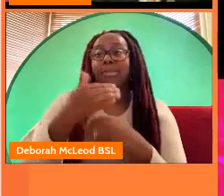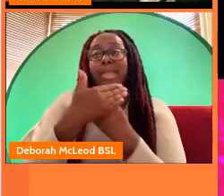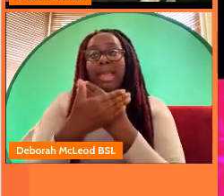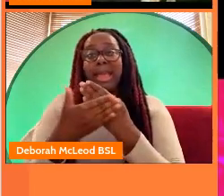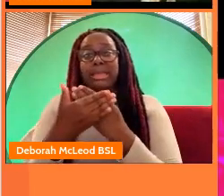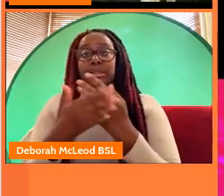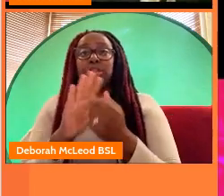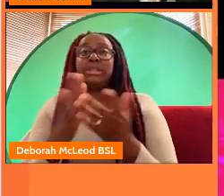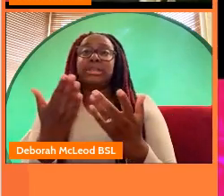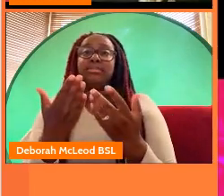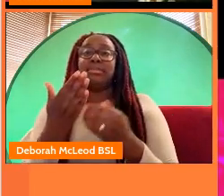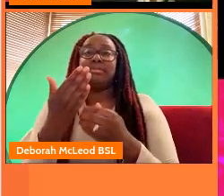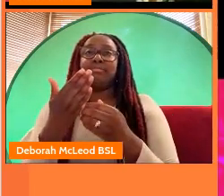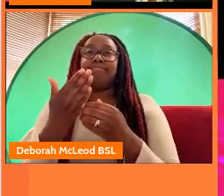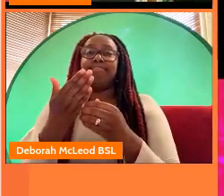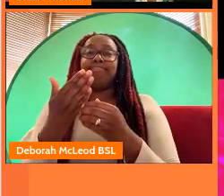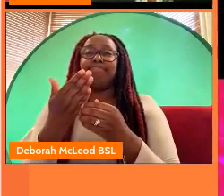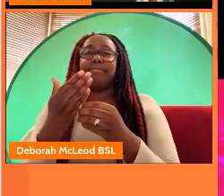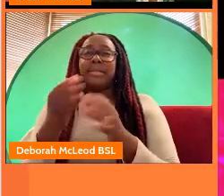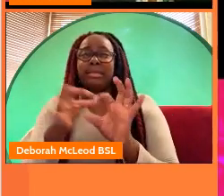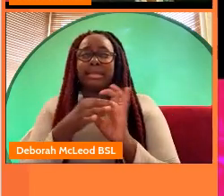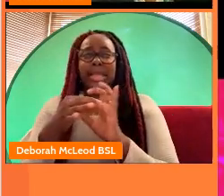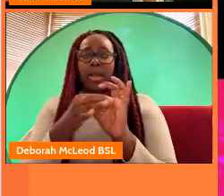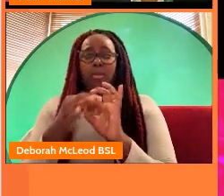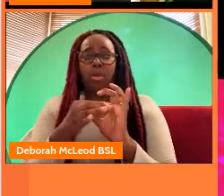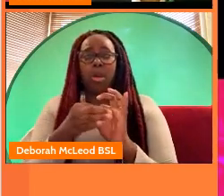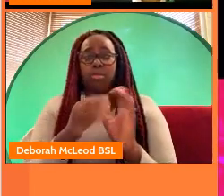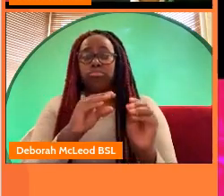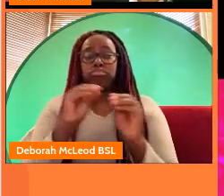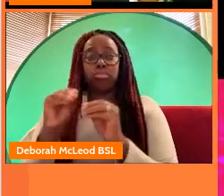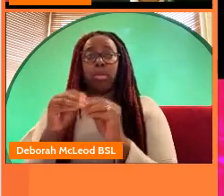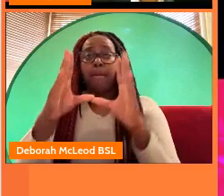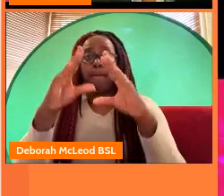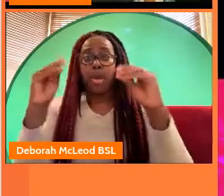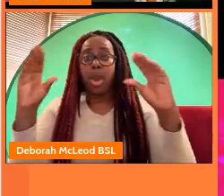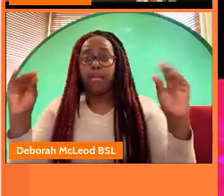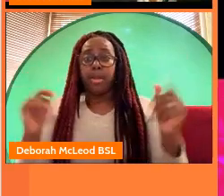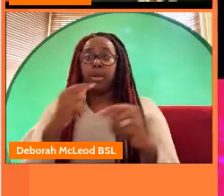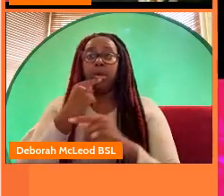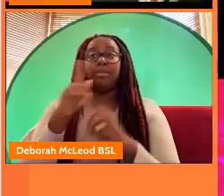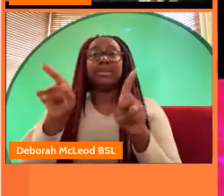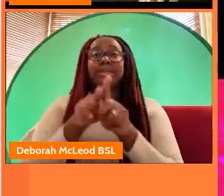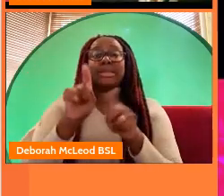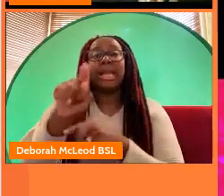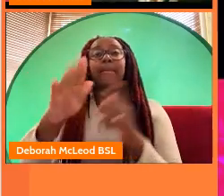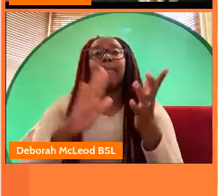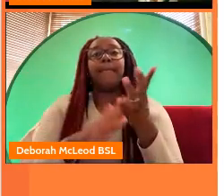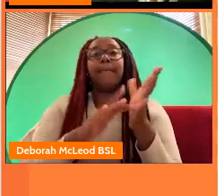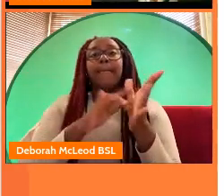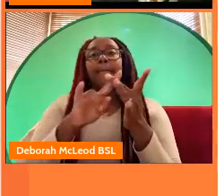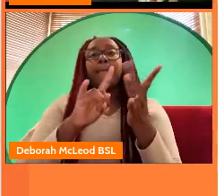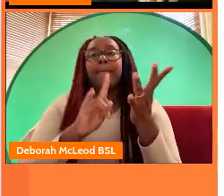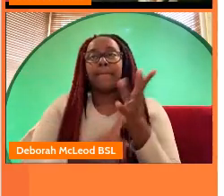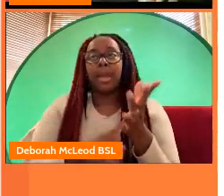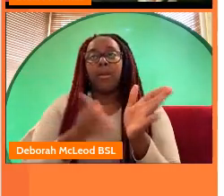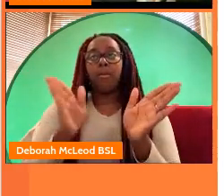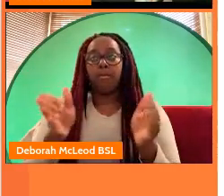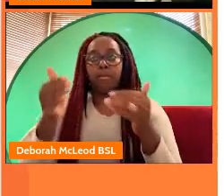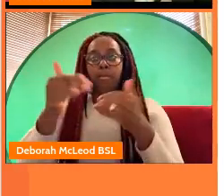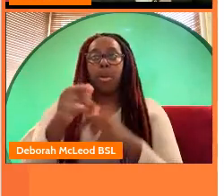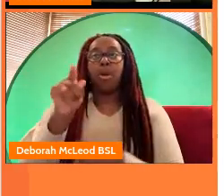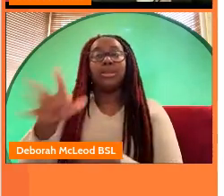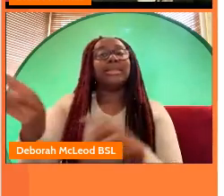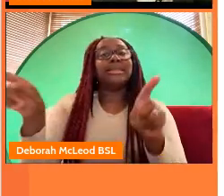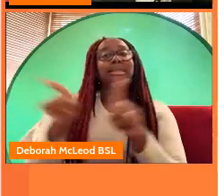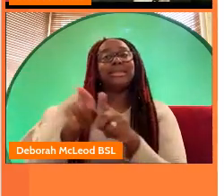news to birmingham and in november last year they started broadcasting from their new home in the mailbox we said